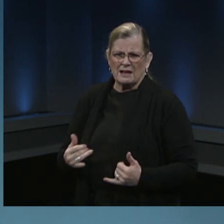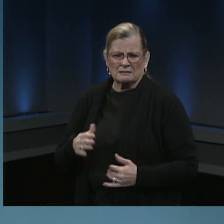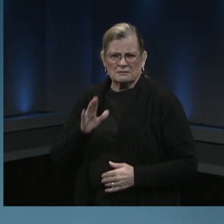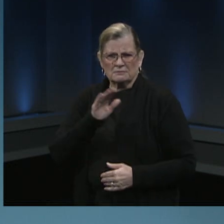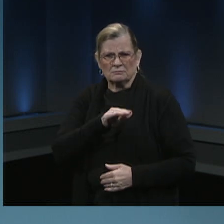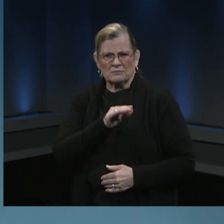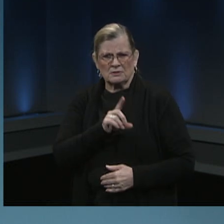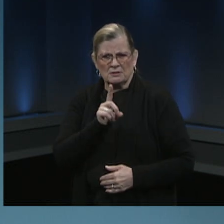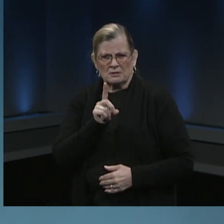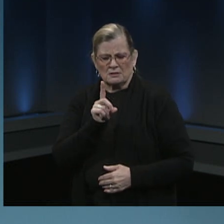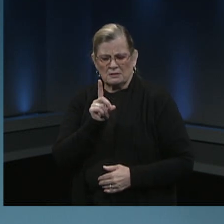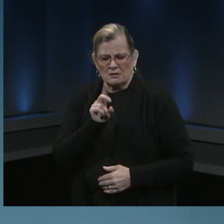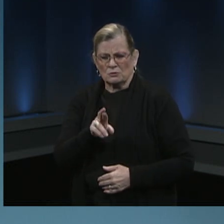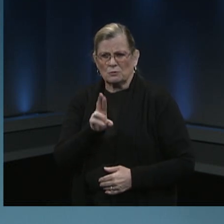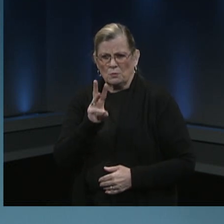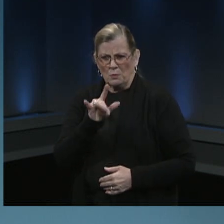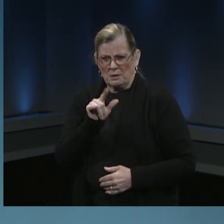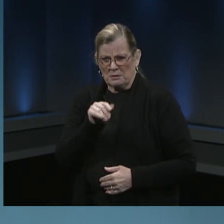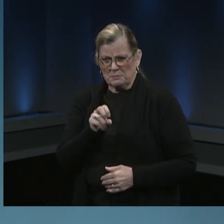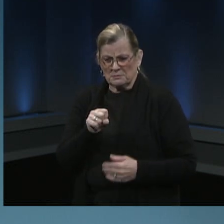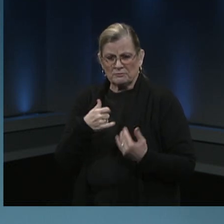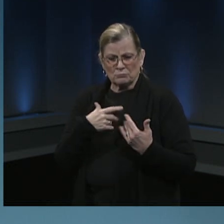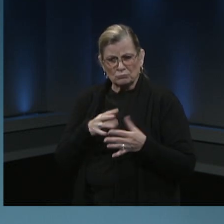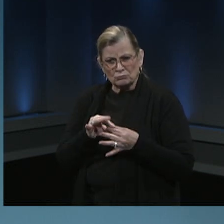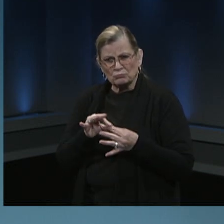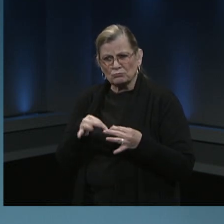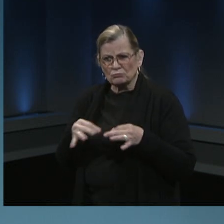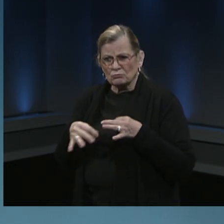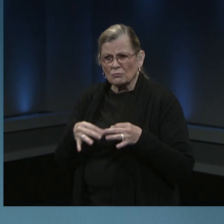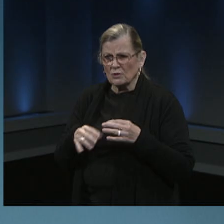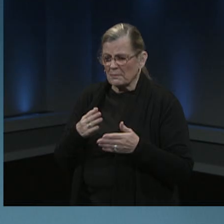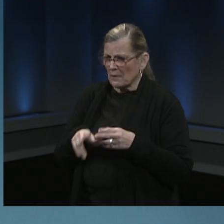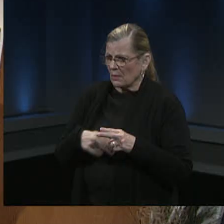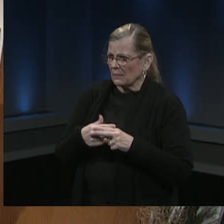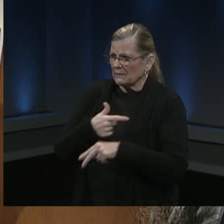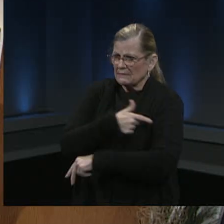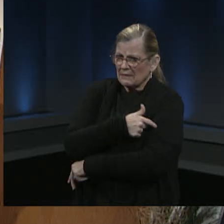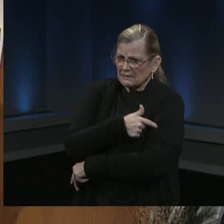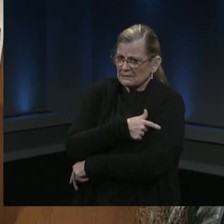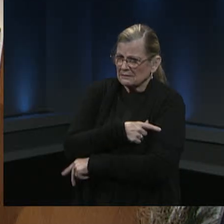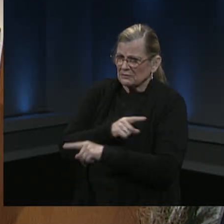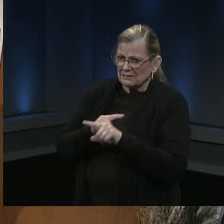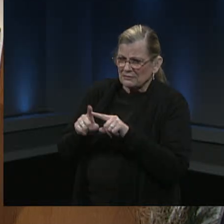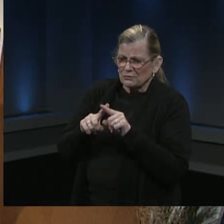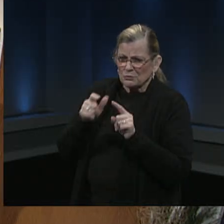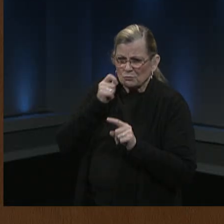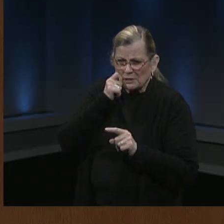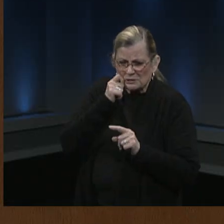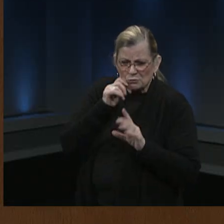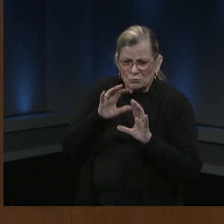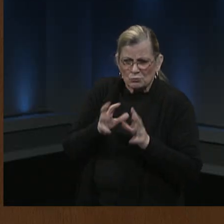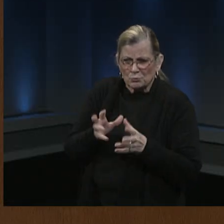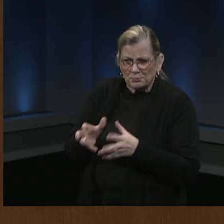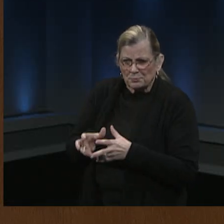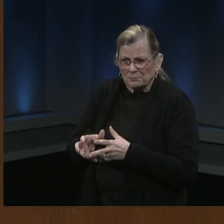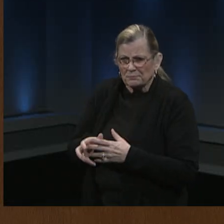share anything with us about the vaccine in different racial and ethnic groups. Yeah, and thank you for the question. I think